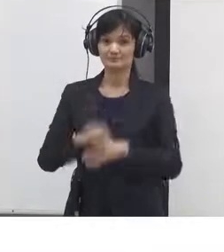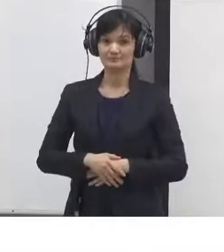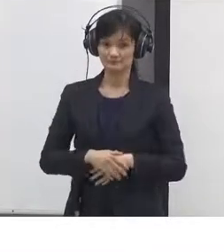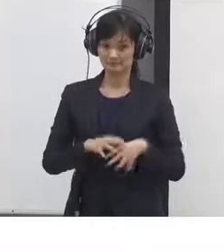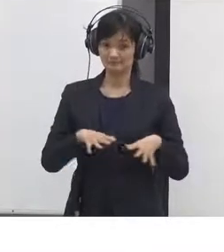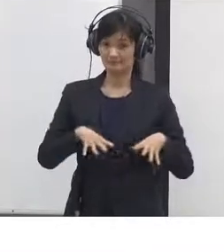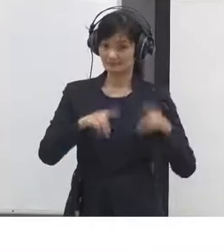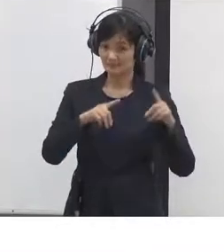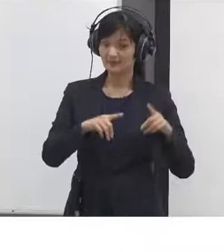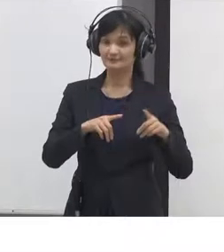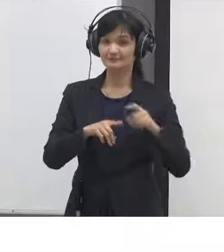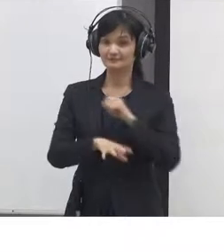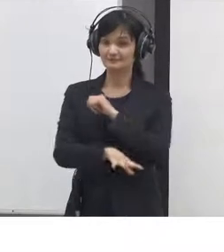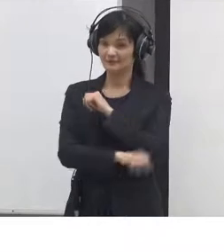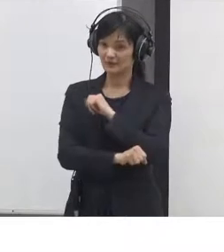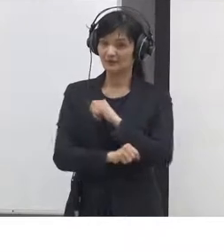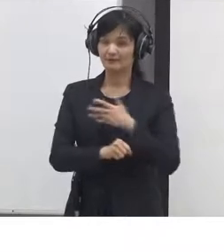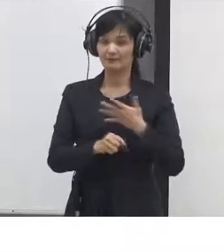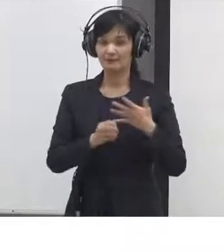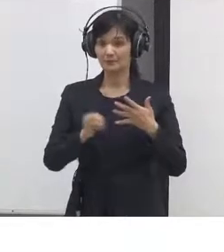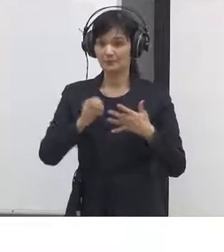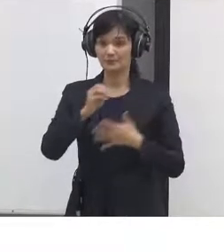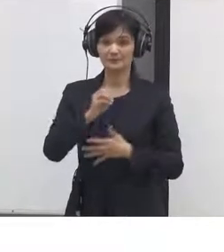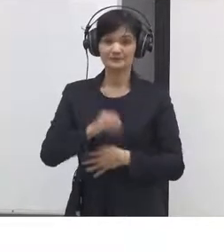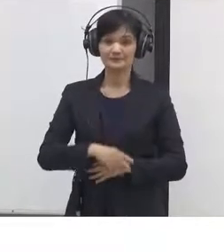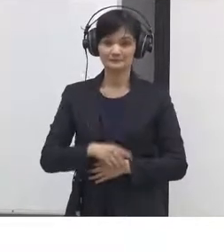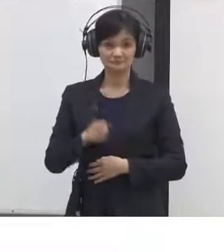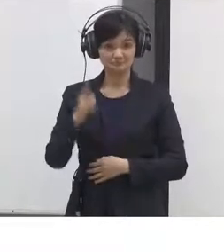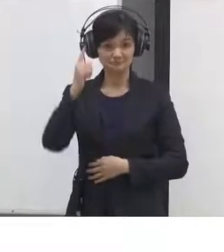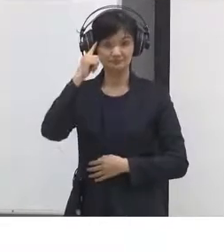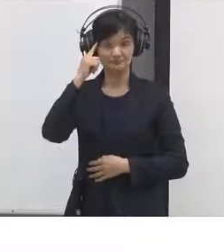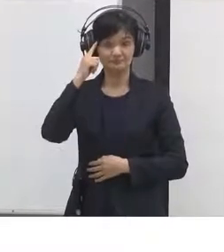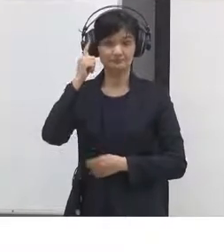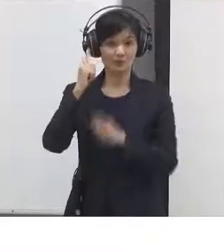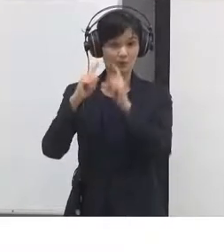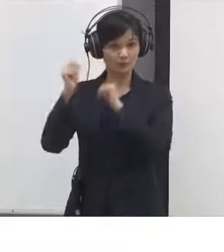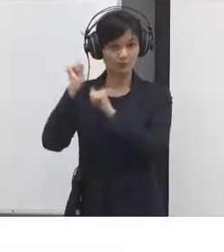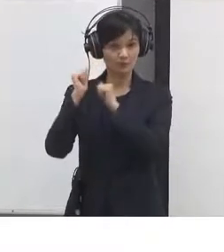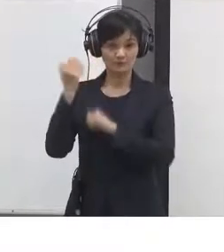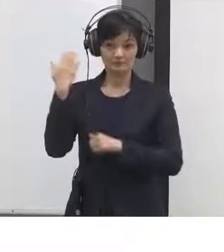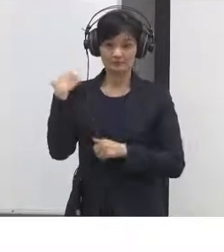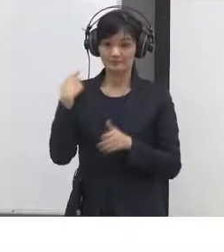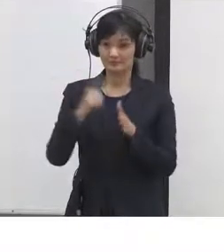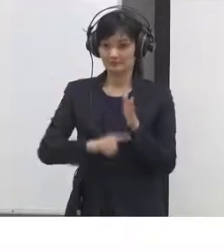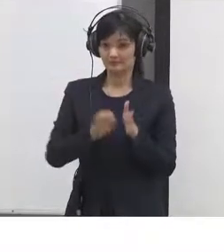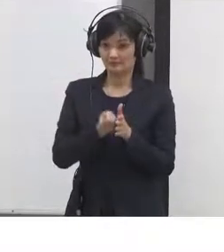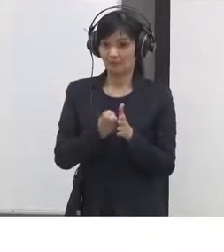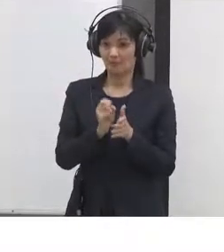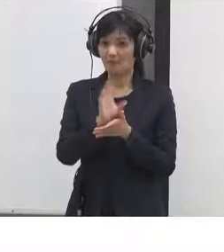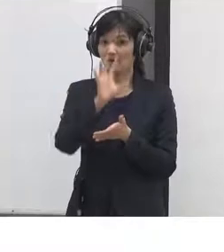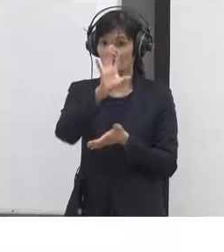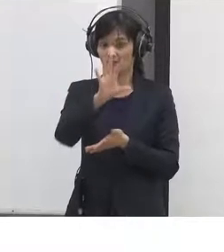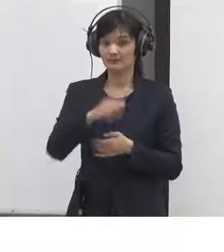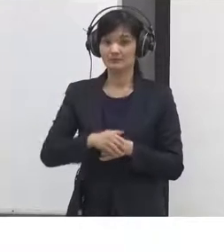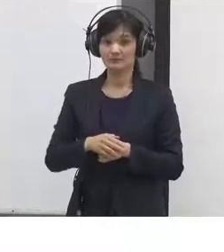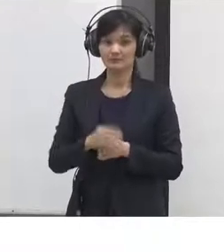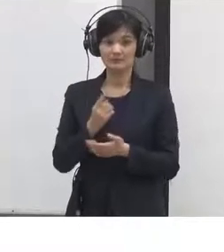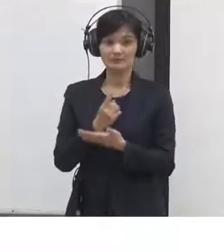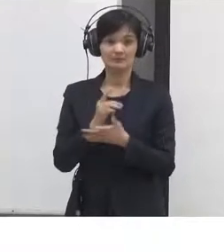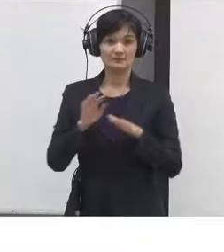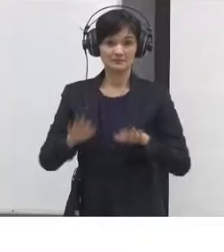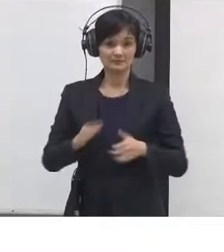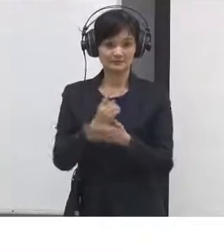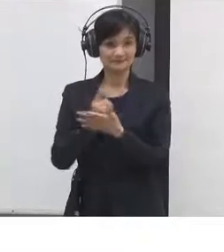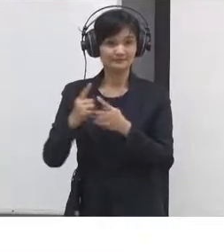the stuff I was mentioning in the presentation we're all people that are living in this culture that we already are